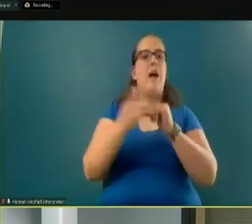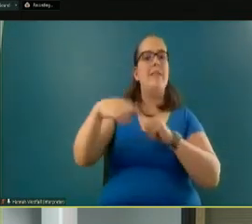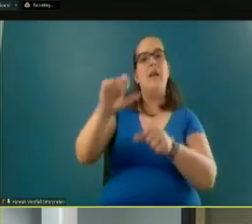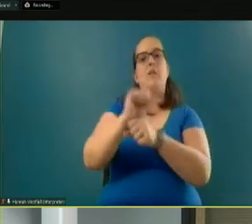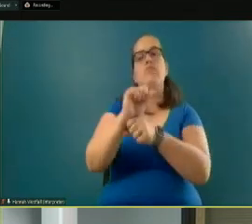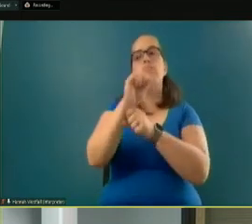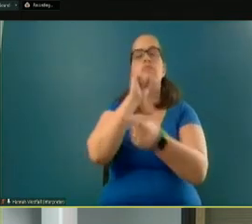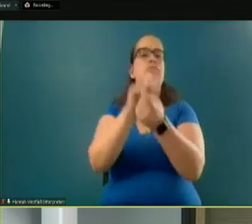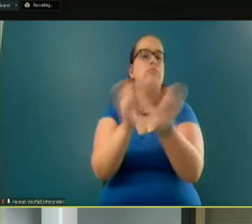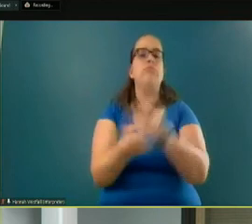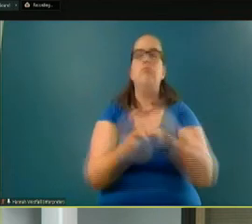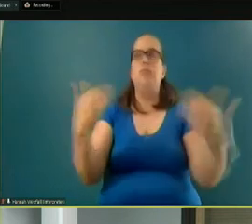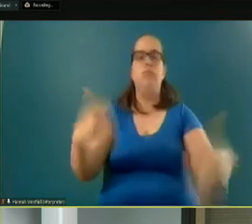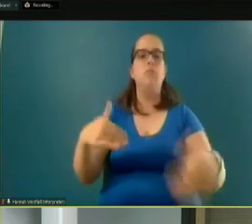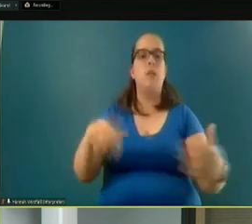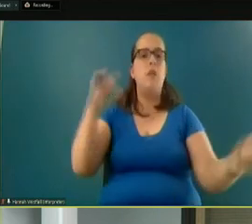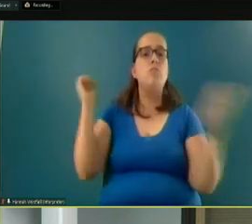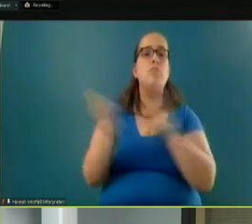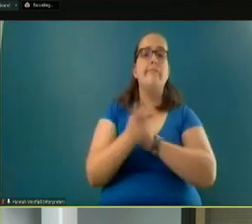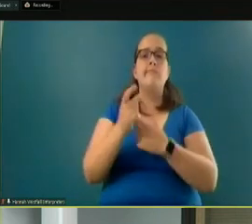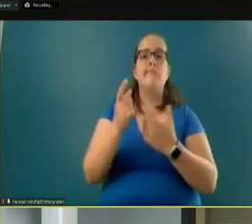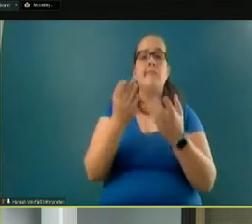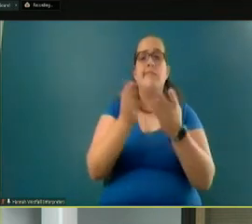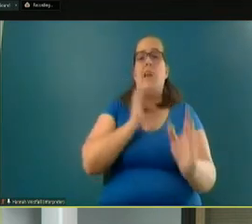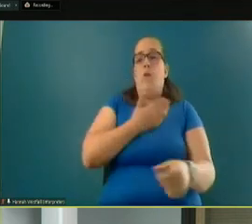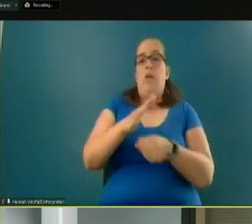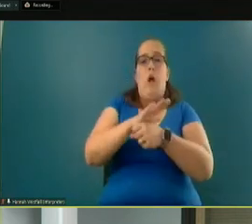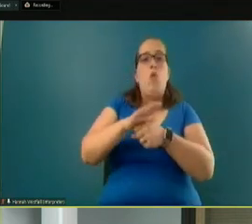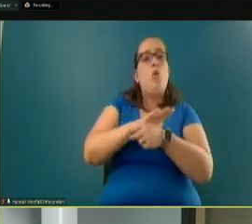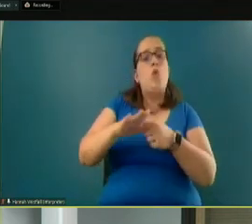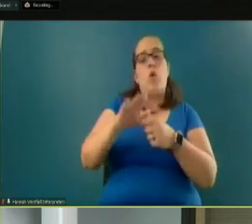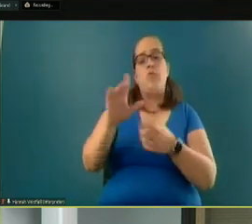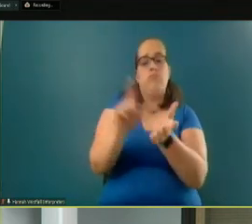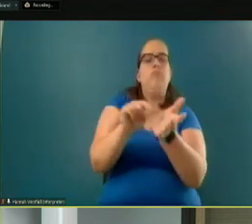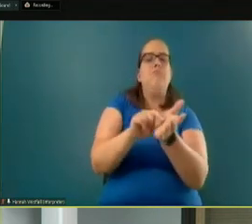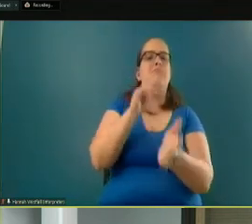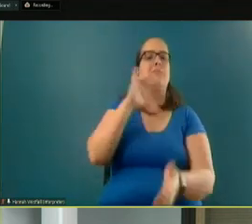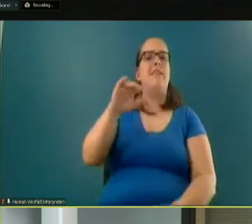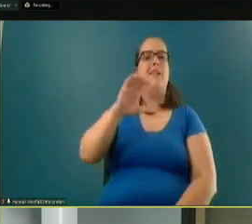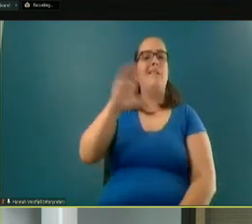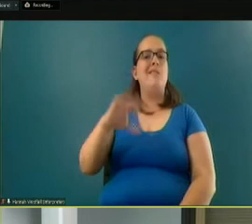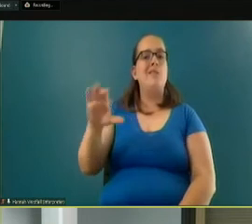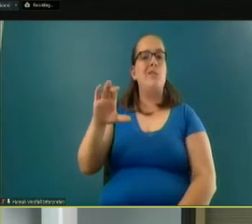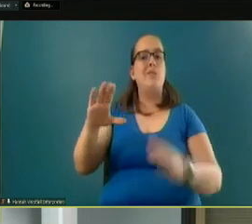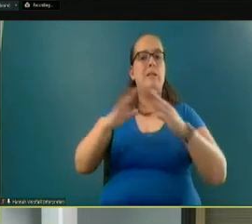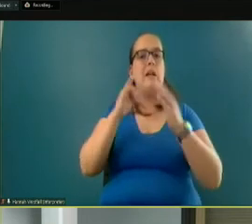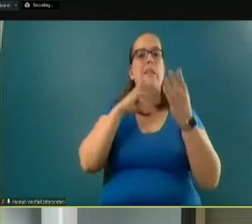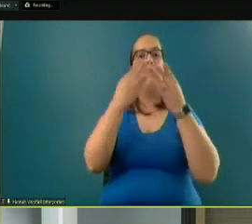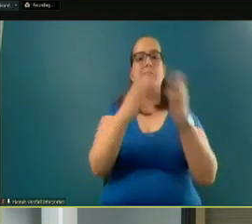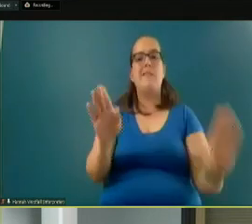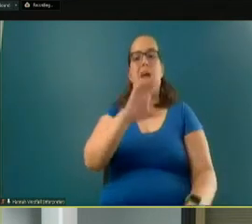dramatically. It's all over, of course, our local press that we're a Zoom town, and I think that's broadly defined as a Zoom county and a Zoom